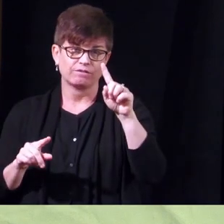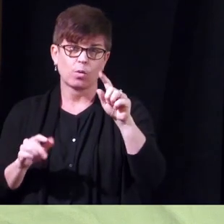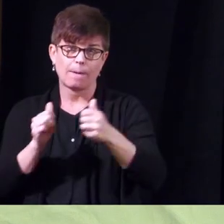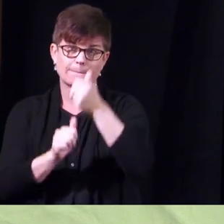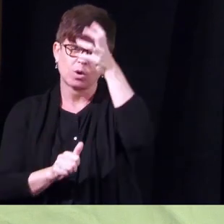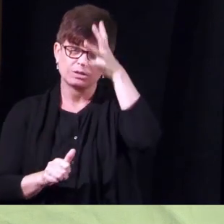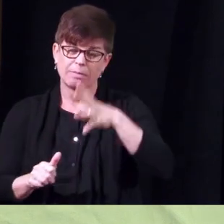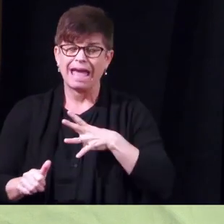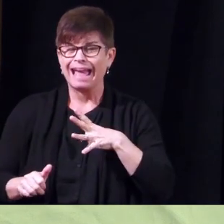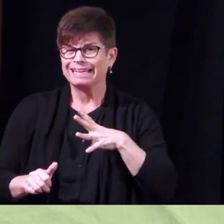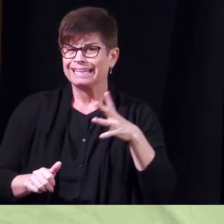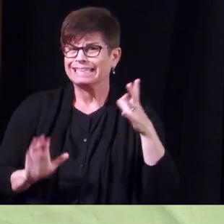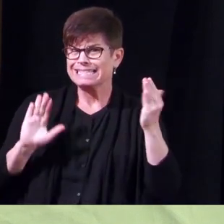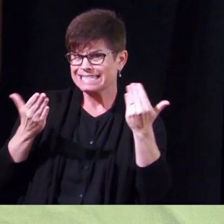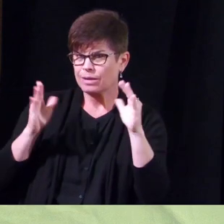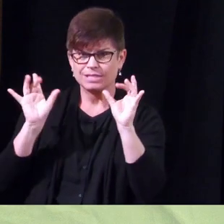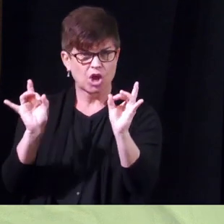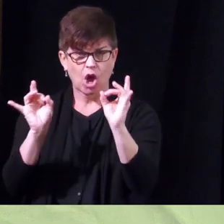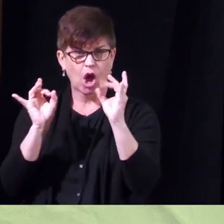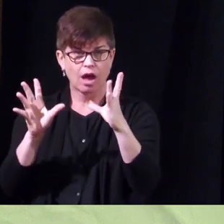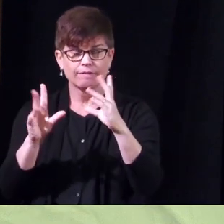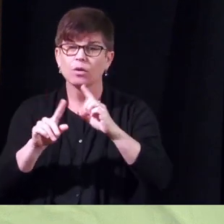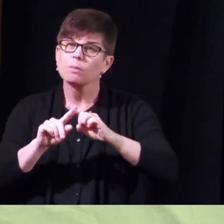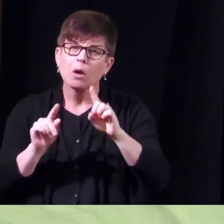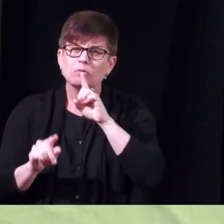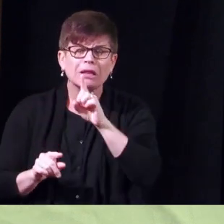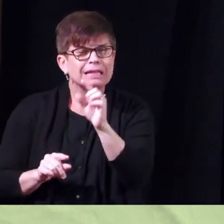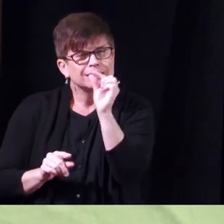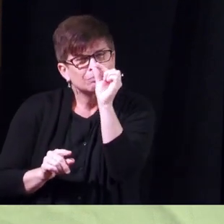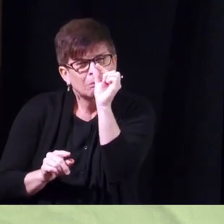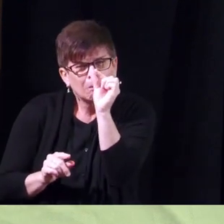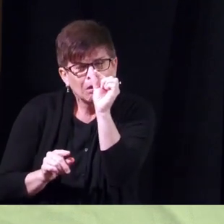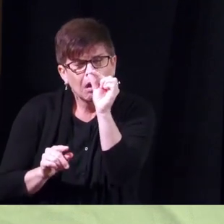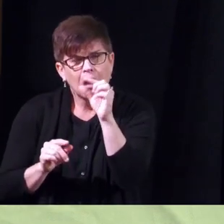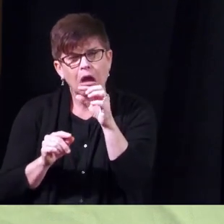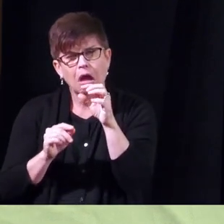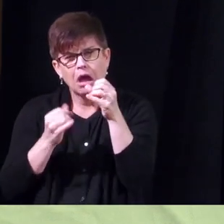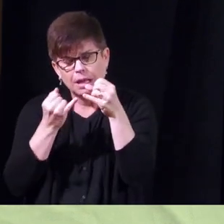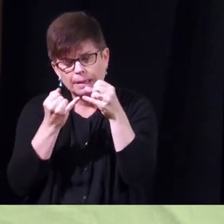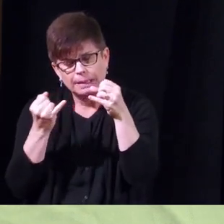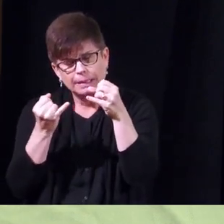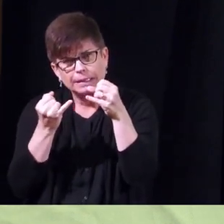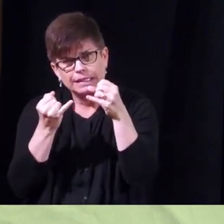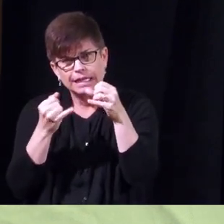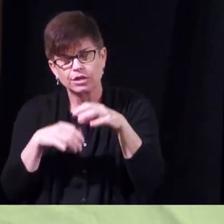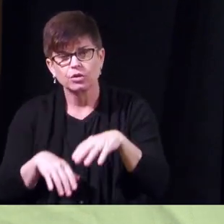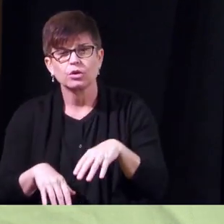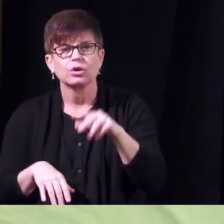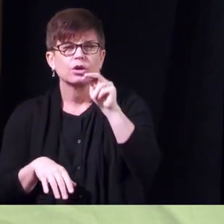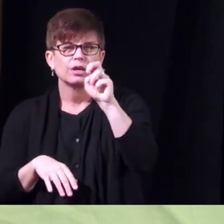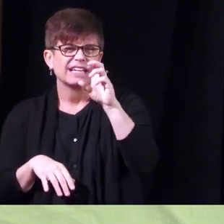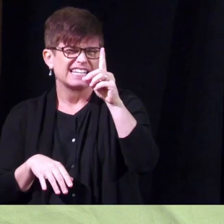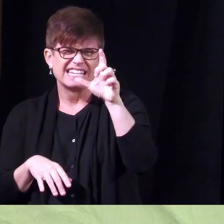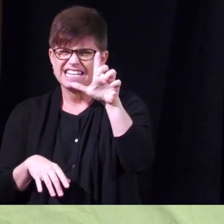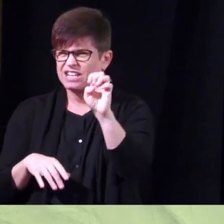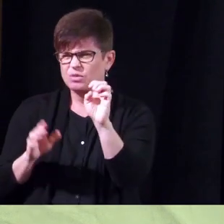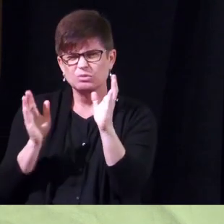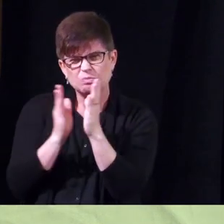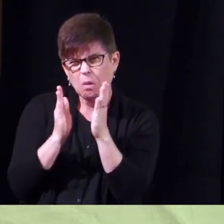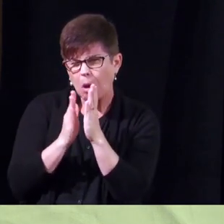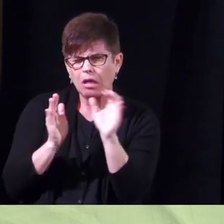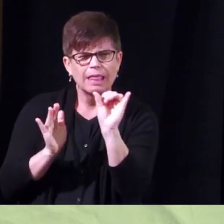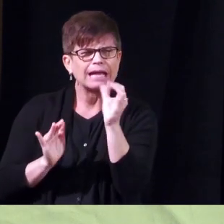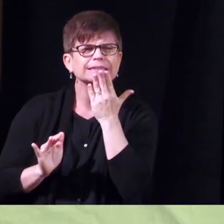awful but it really is a a a tiny needle it's the same one that diabetics use it's a small volume of fluid